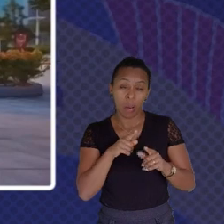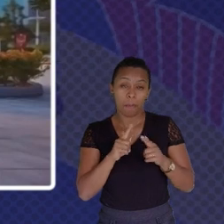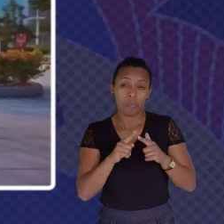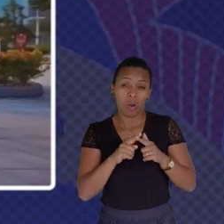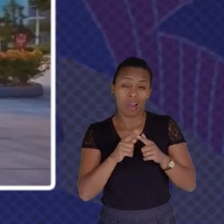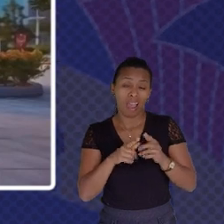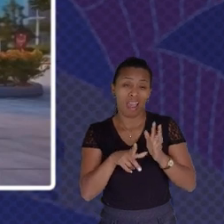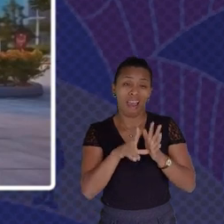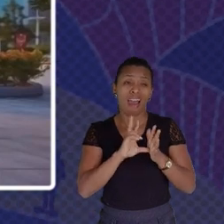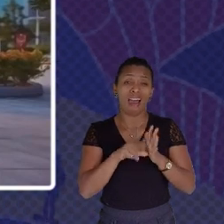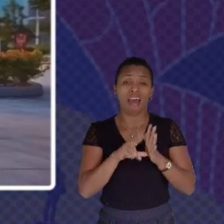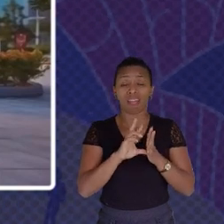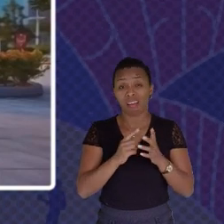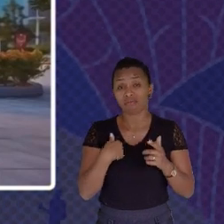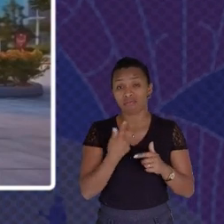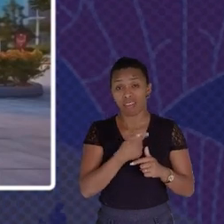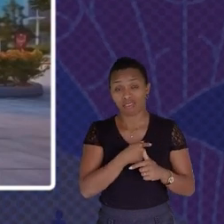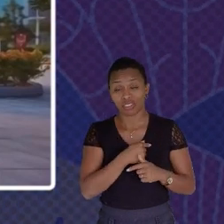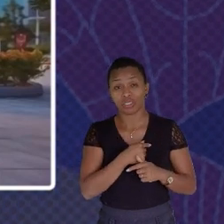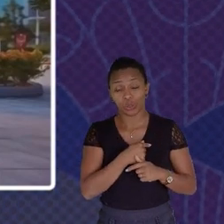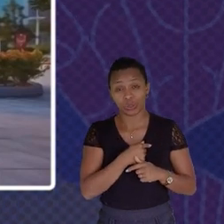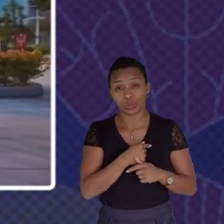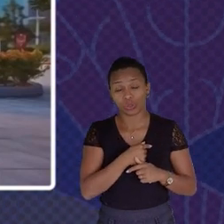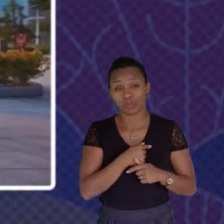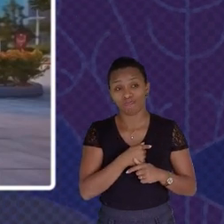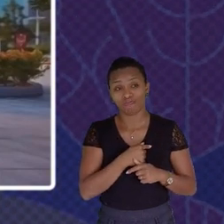Experimental Mindsets We